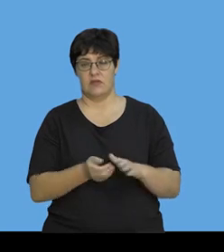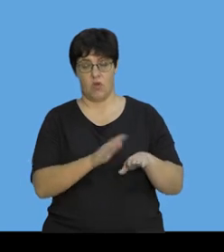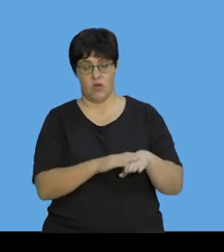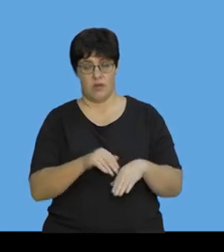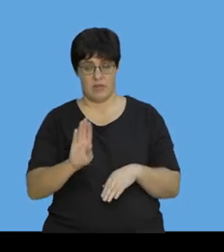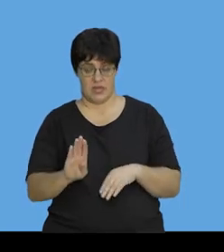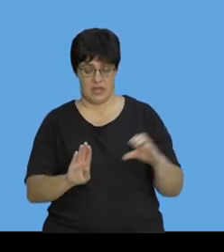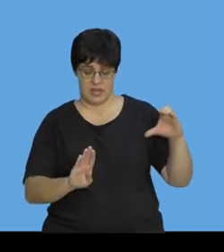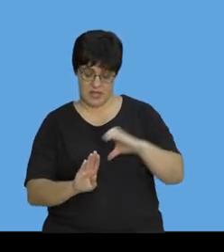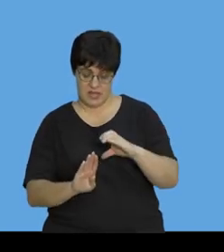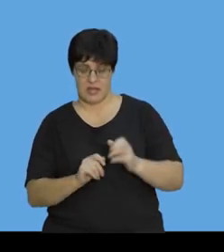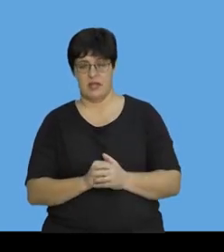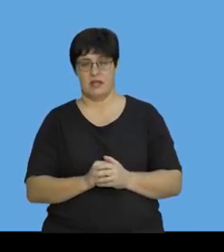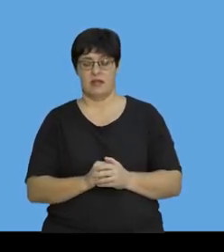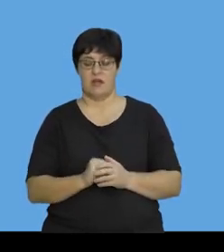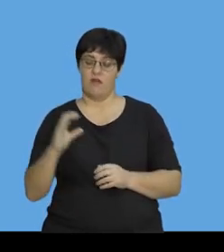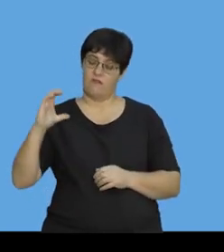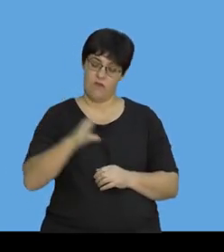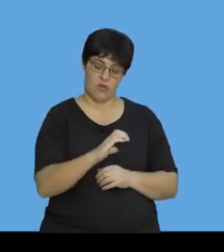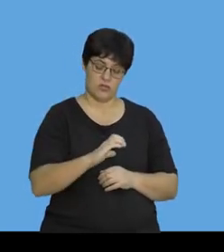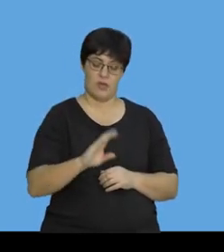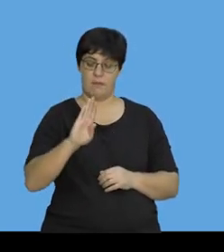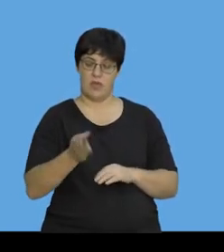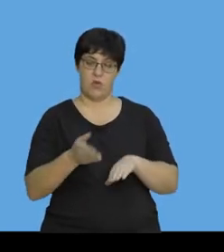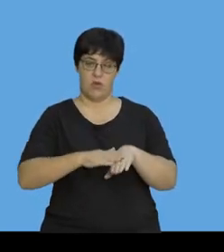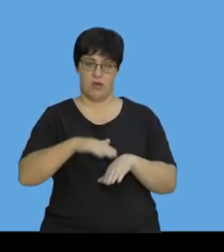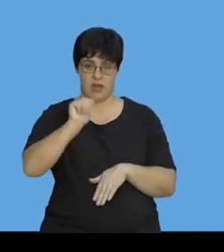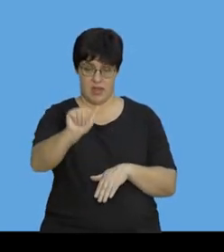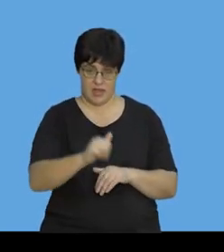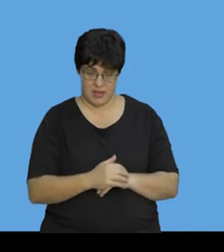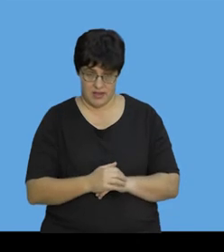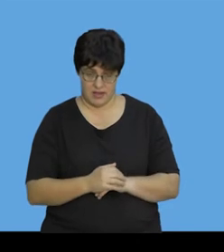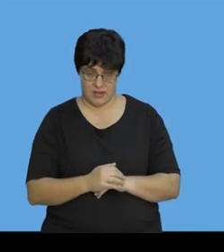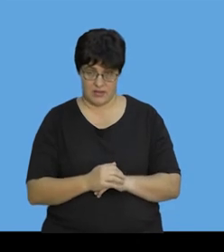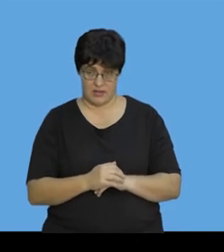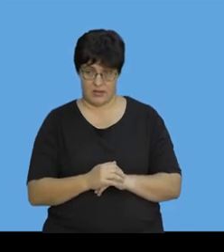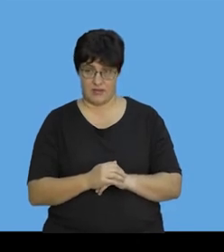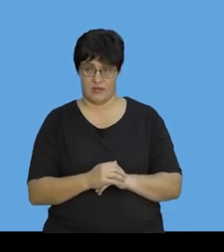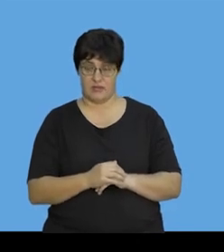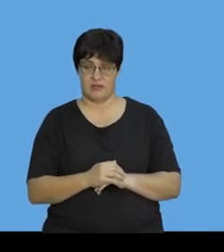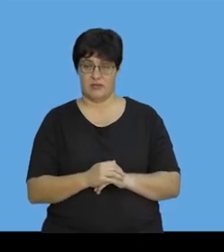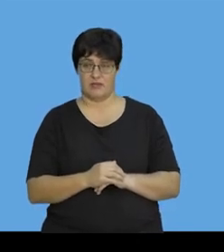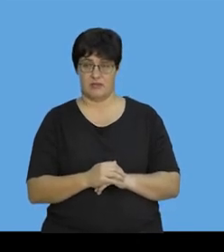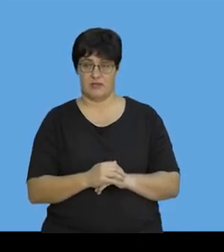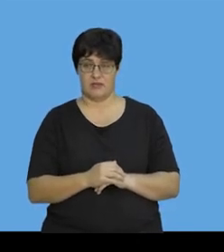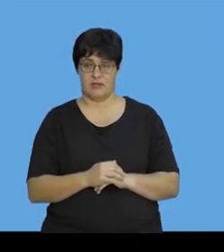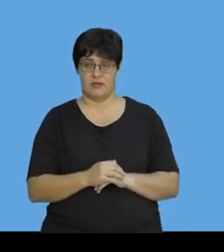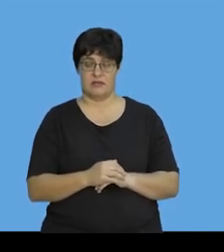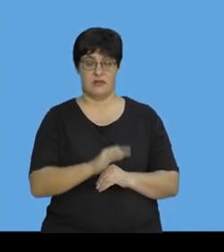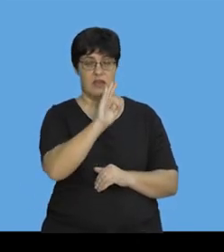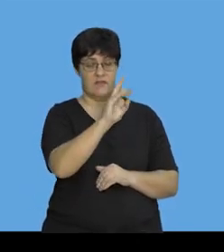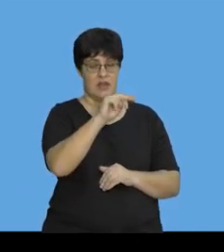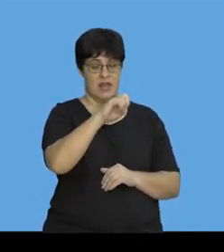A on B. Force of B on A.